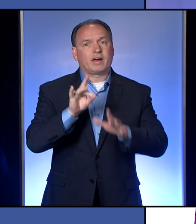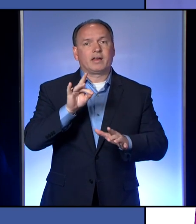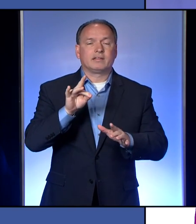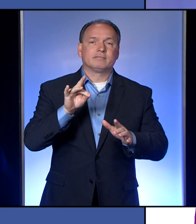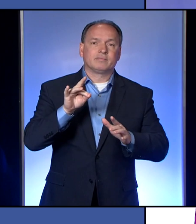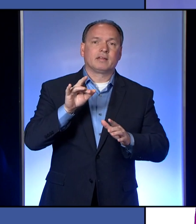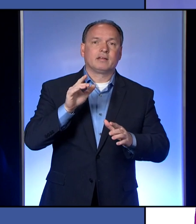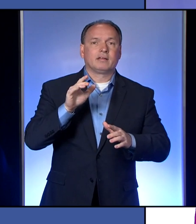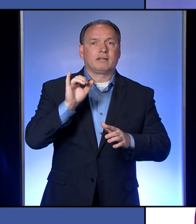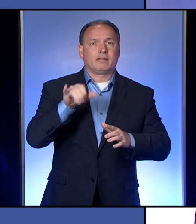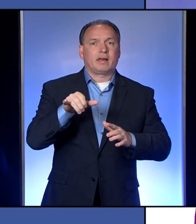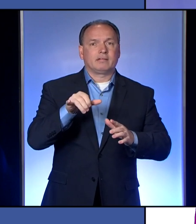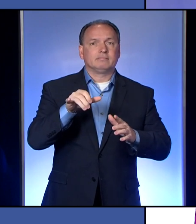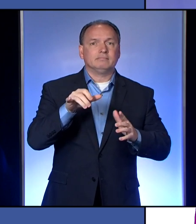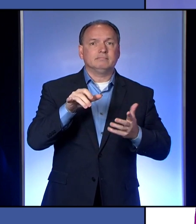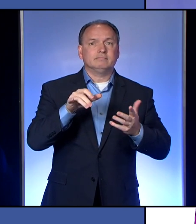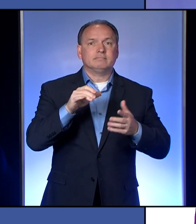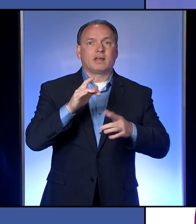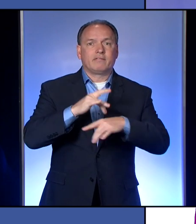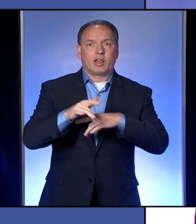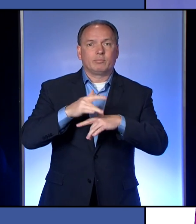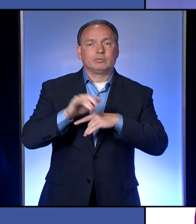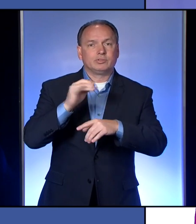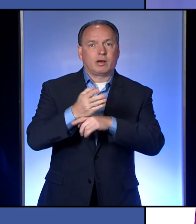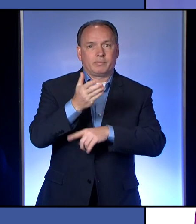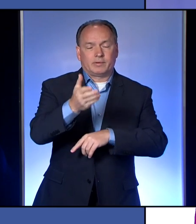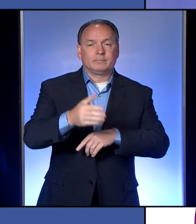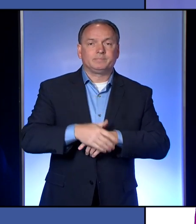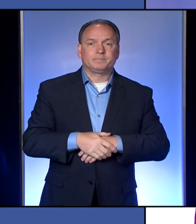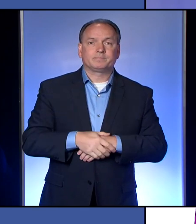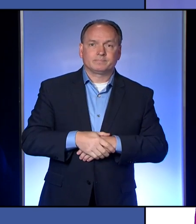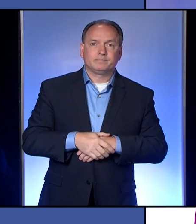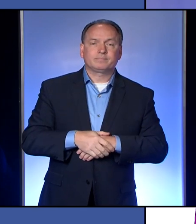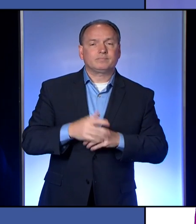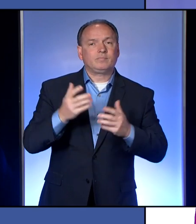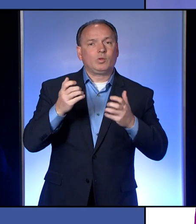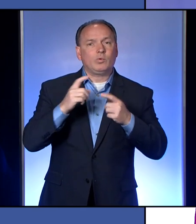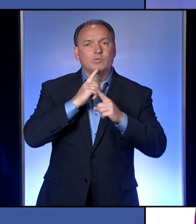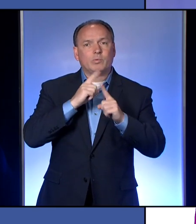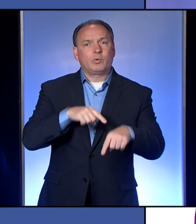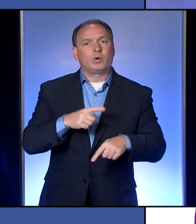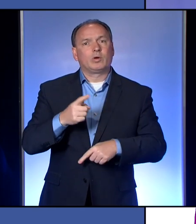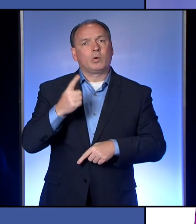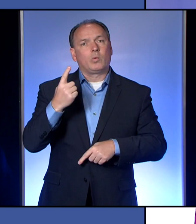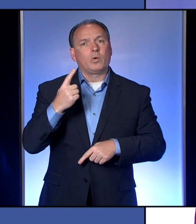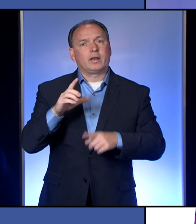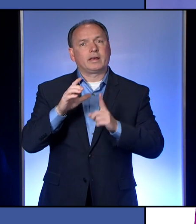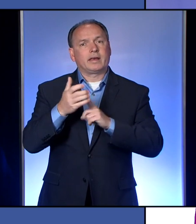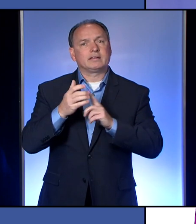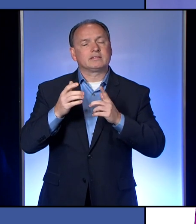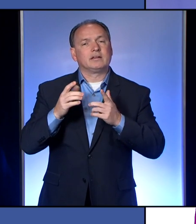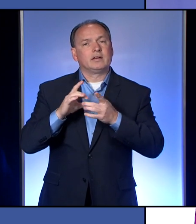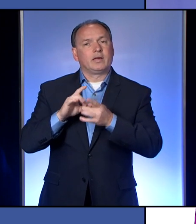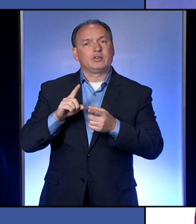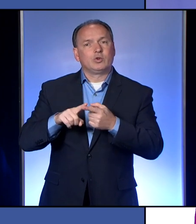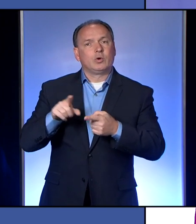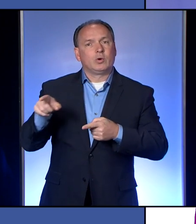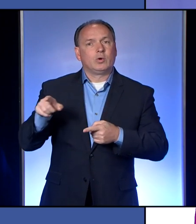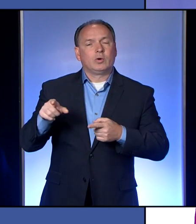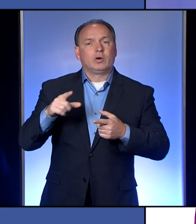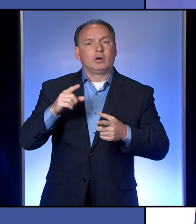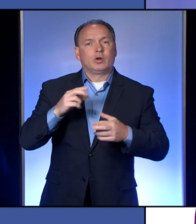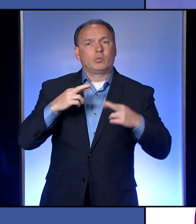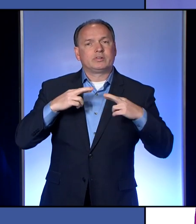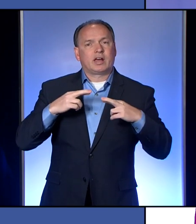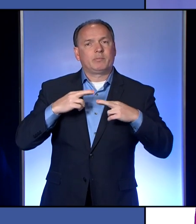like to address the COVID positive case of an employee who works at Elmwood Gardens Retirement Community. That facility is following all of the